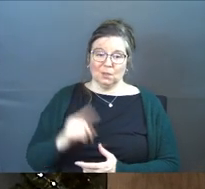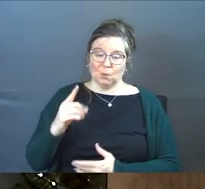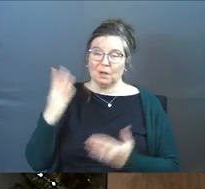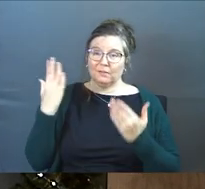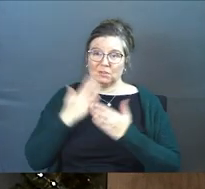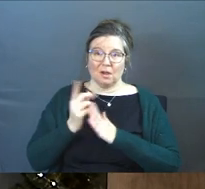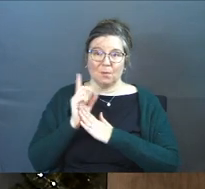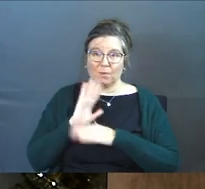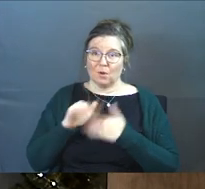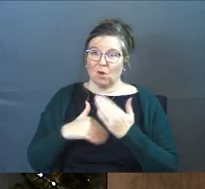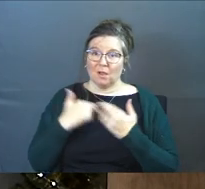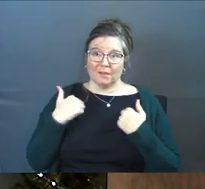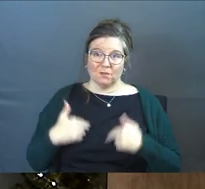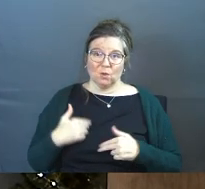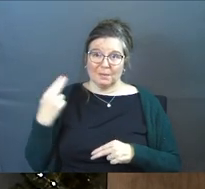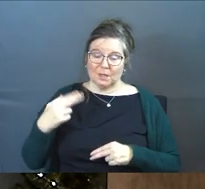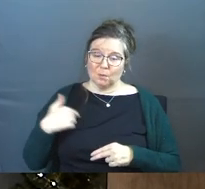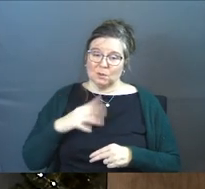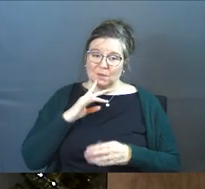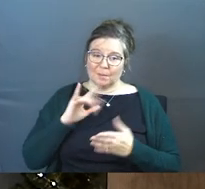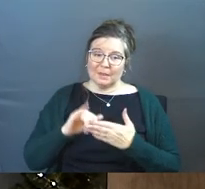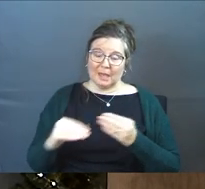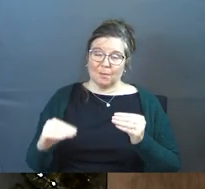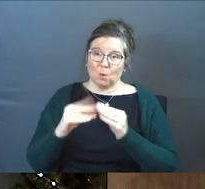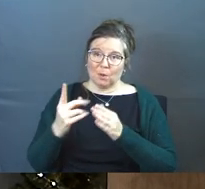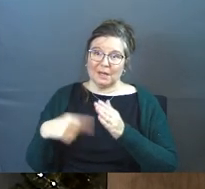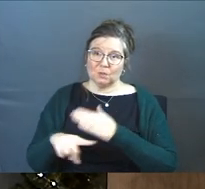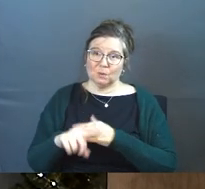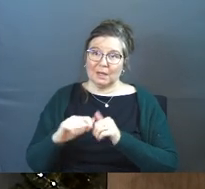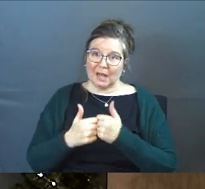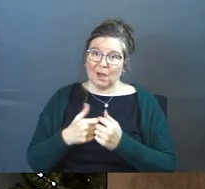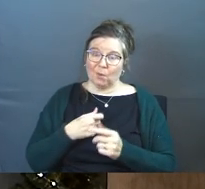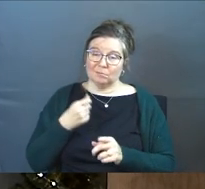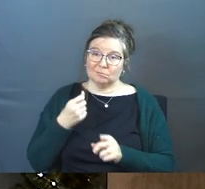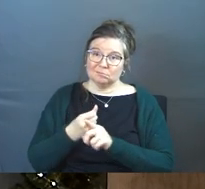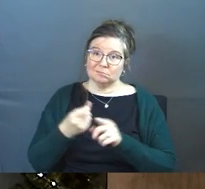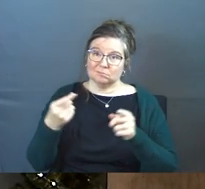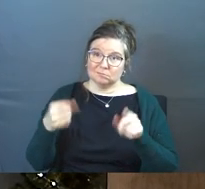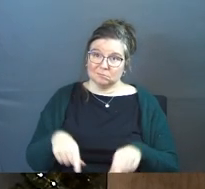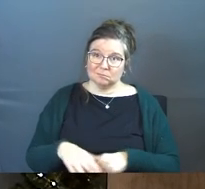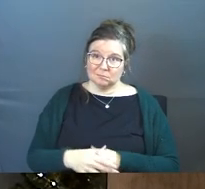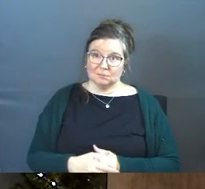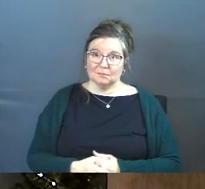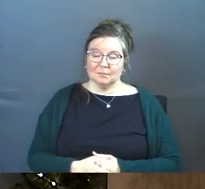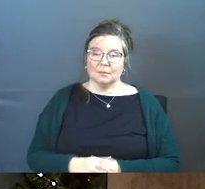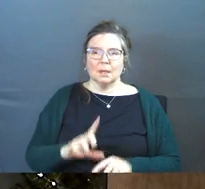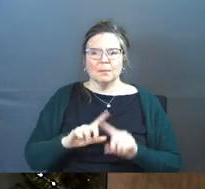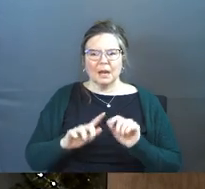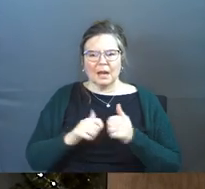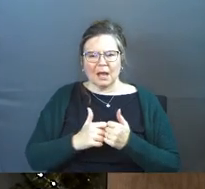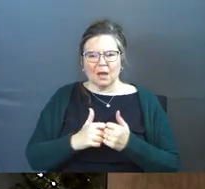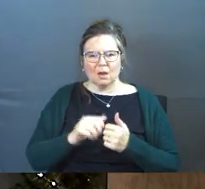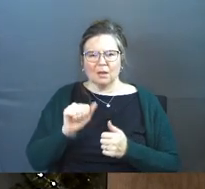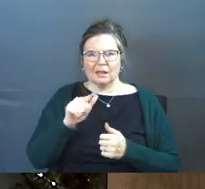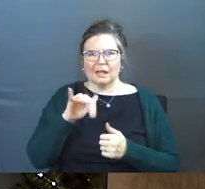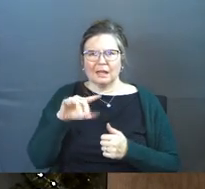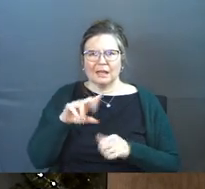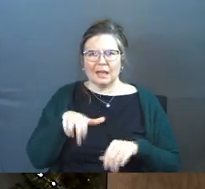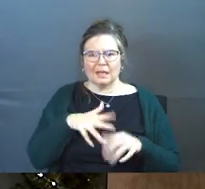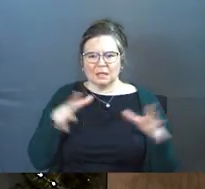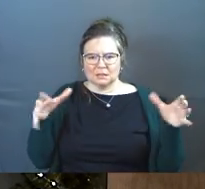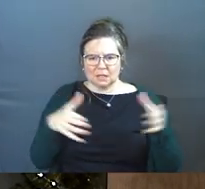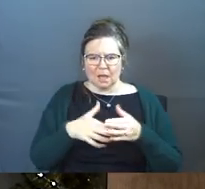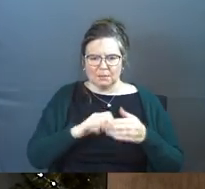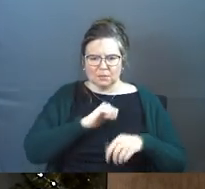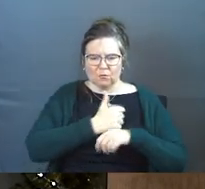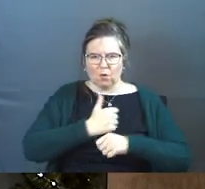one of the darkest moments in all of human history. We're going to talk about that more next week and how they got there. But how did the allied nations come